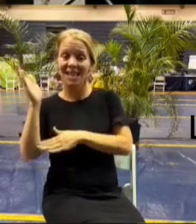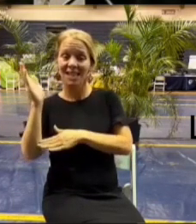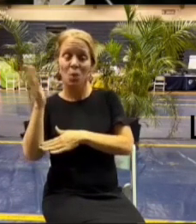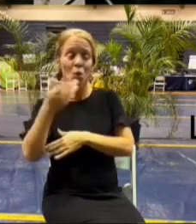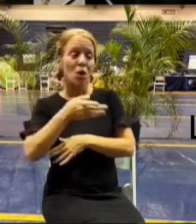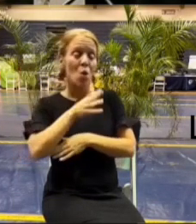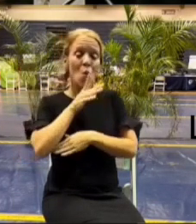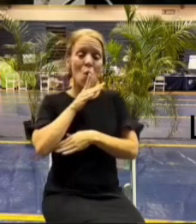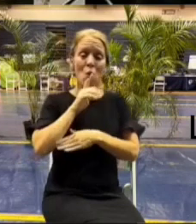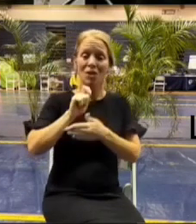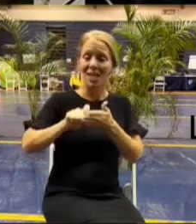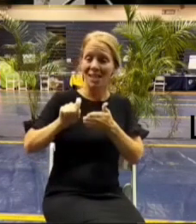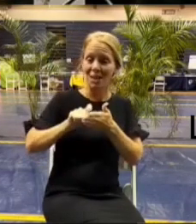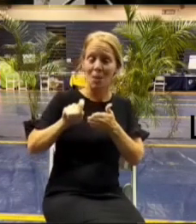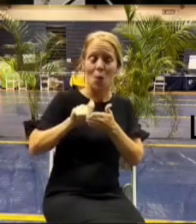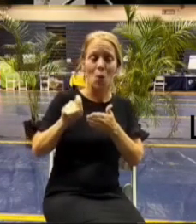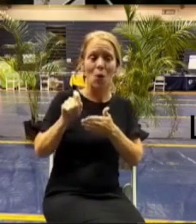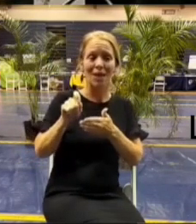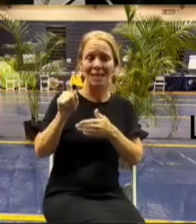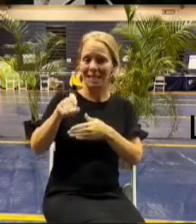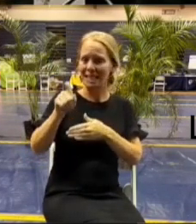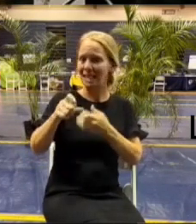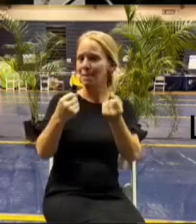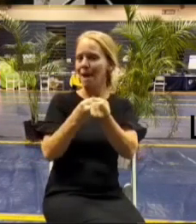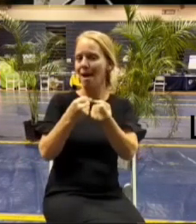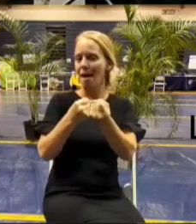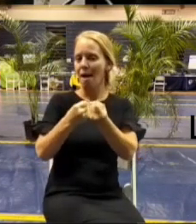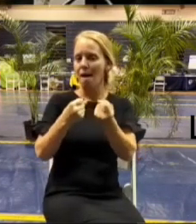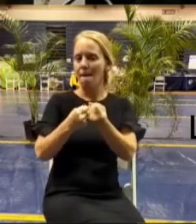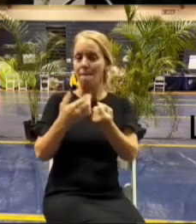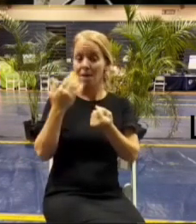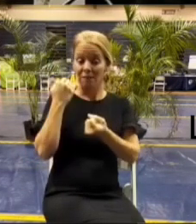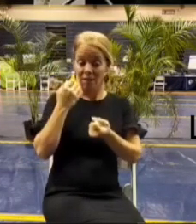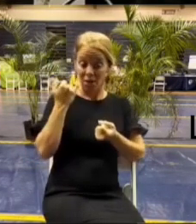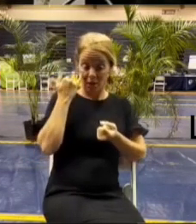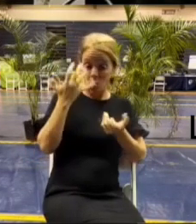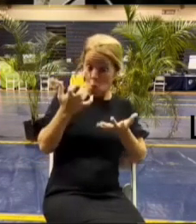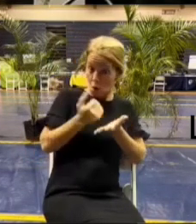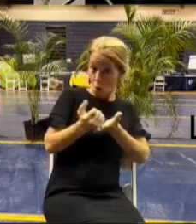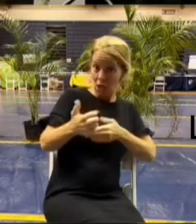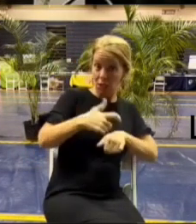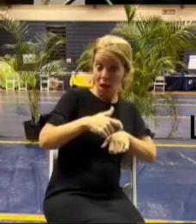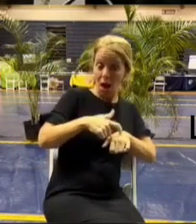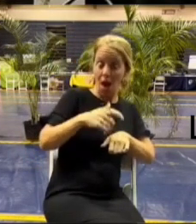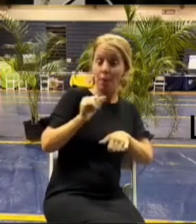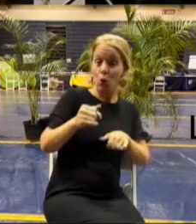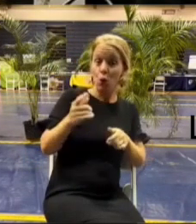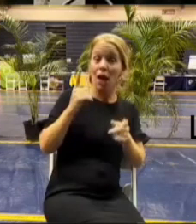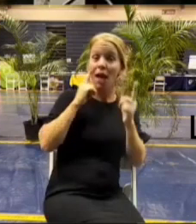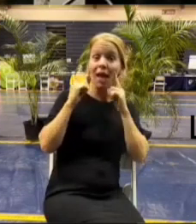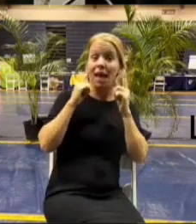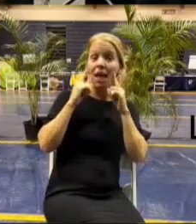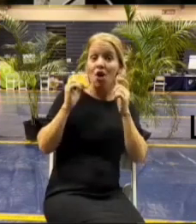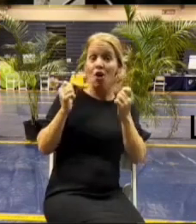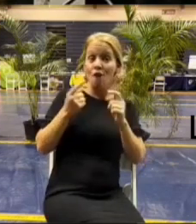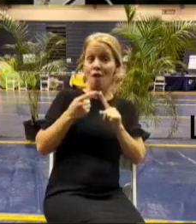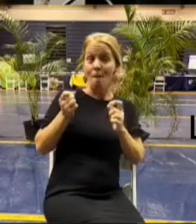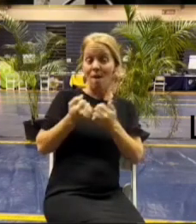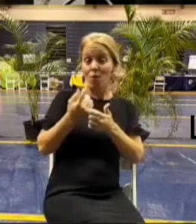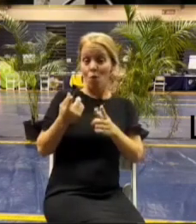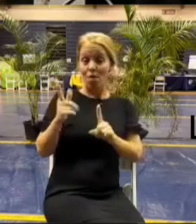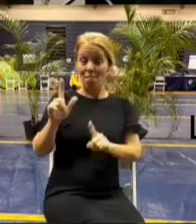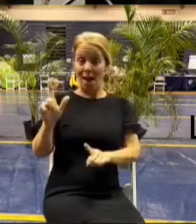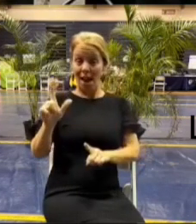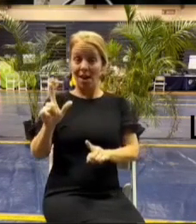testimony i said something like if you want to waste time we can waste time and you can hear from everyone from the hyena um